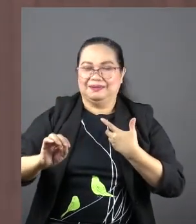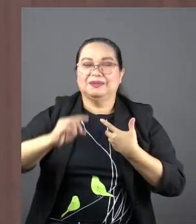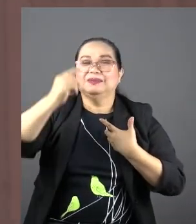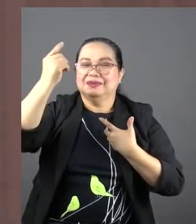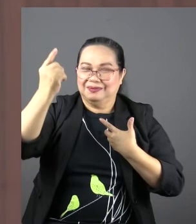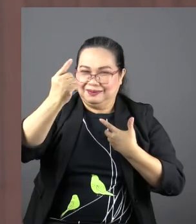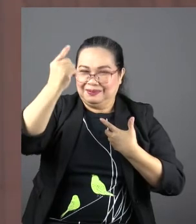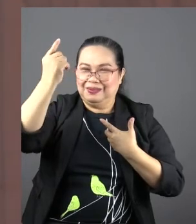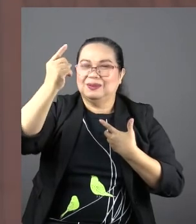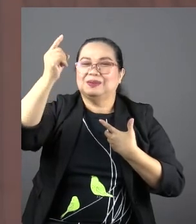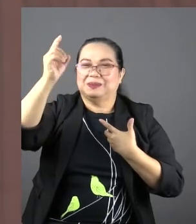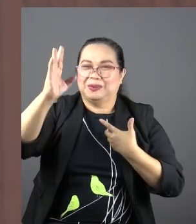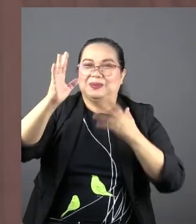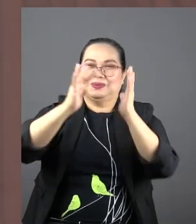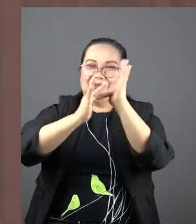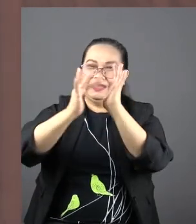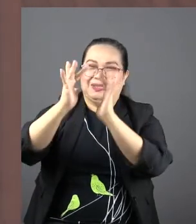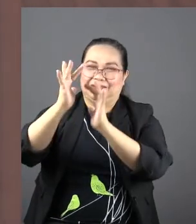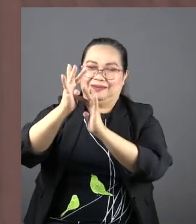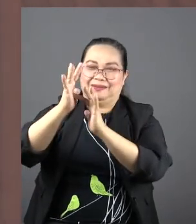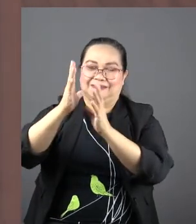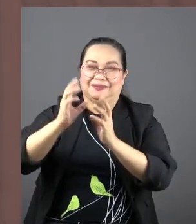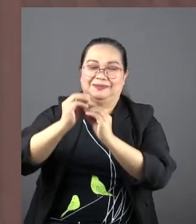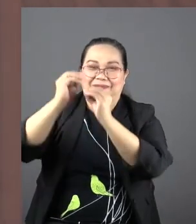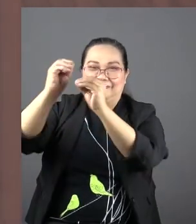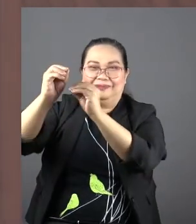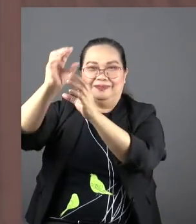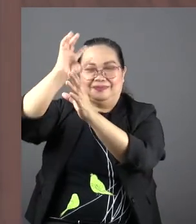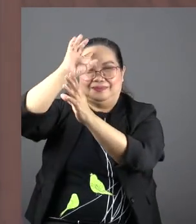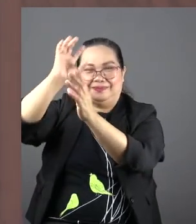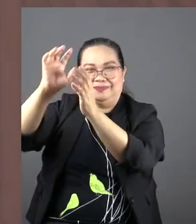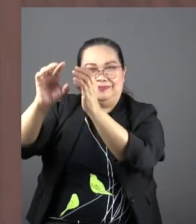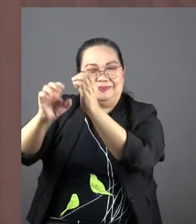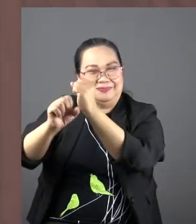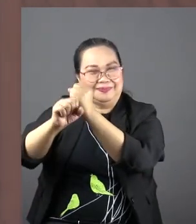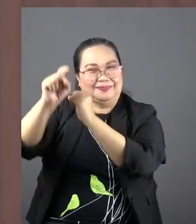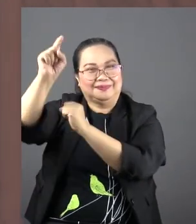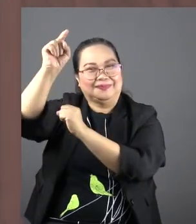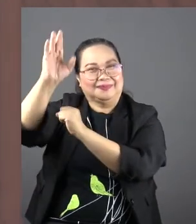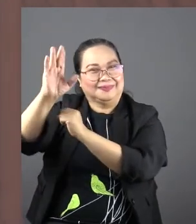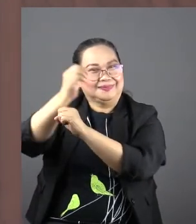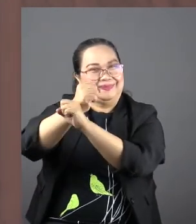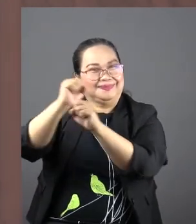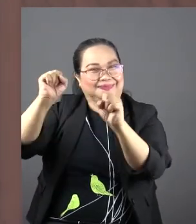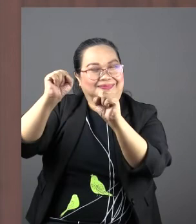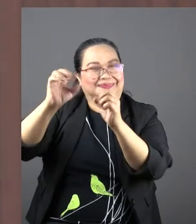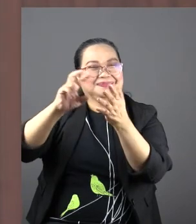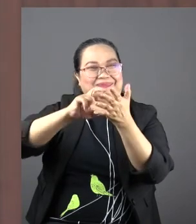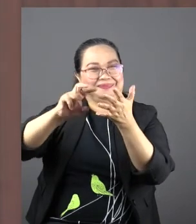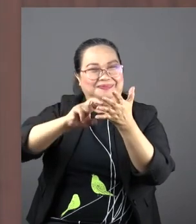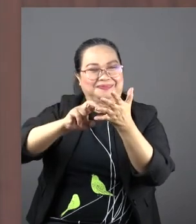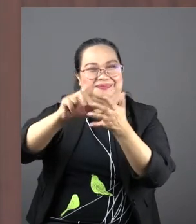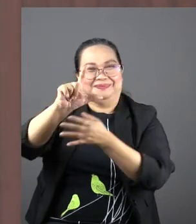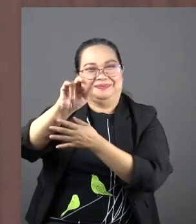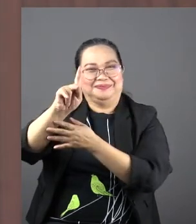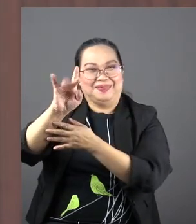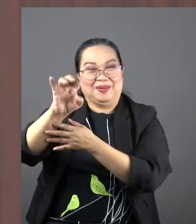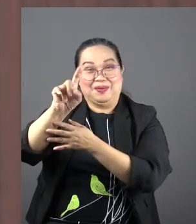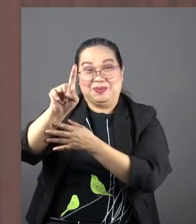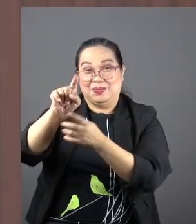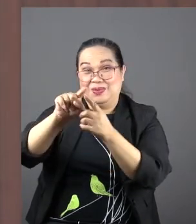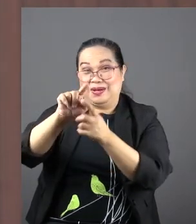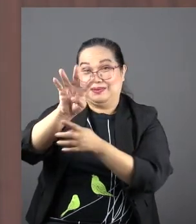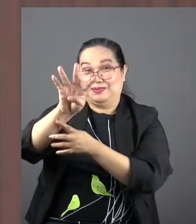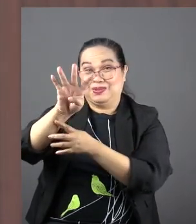always about her son. This is because she had put her faith in God, my Savior, as we just read in Luke 1, 46 to